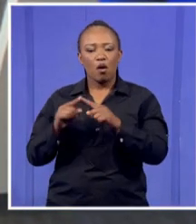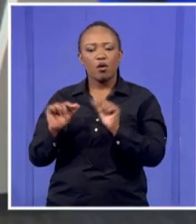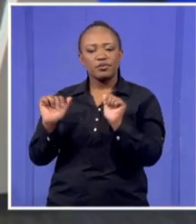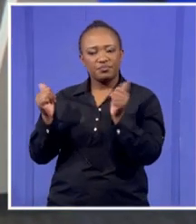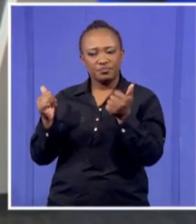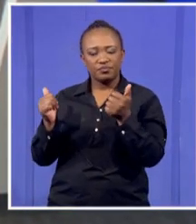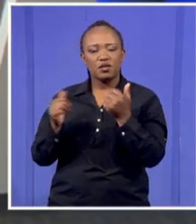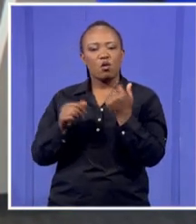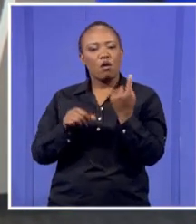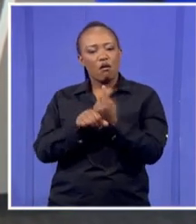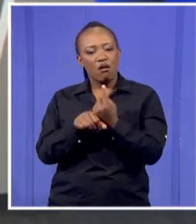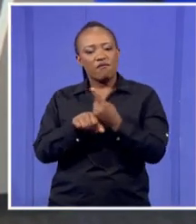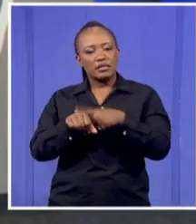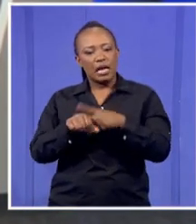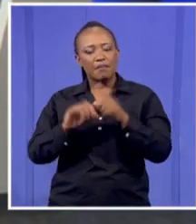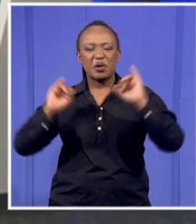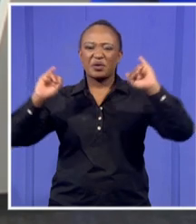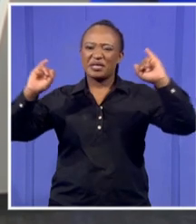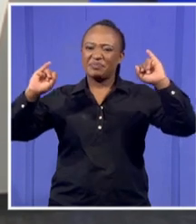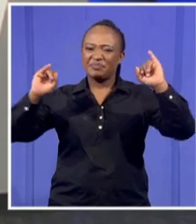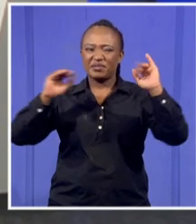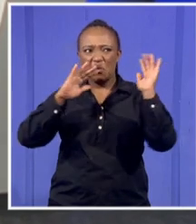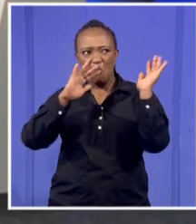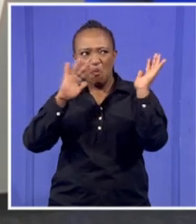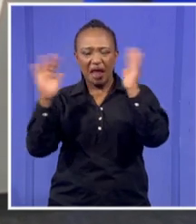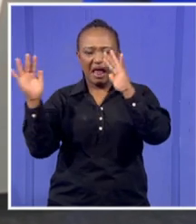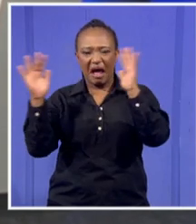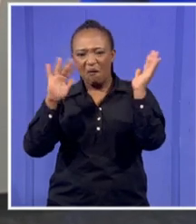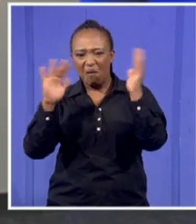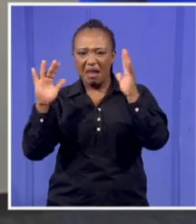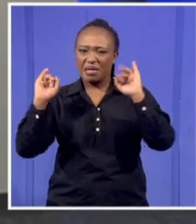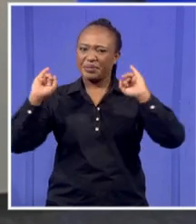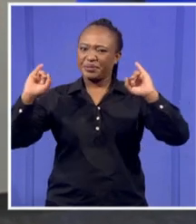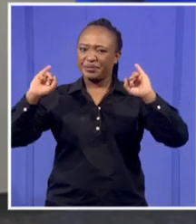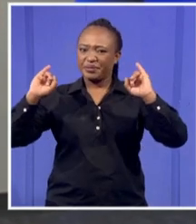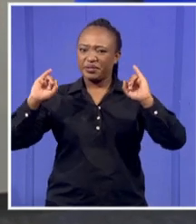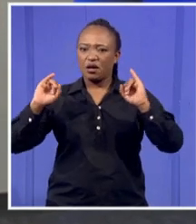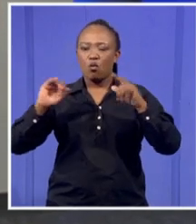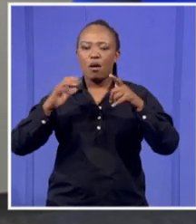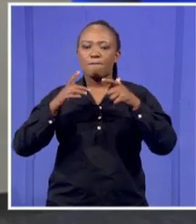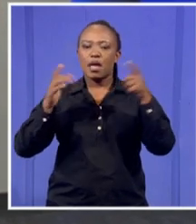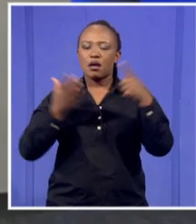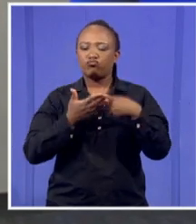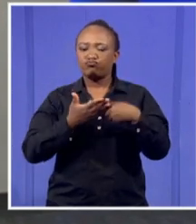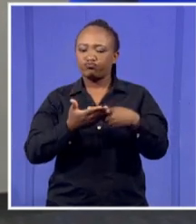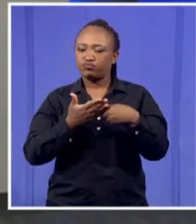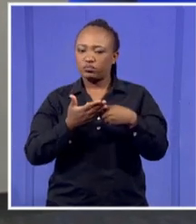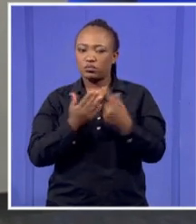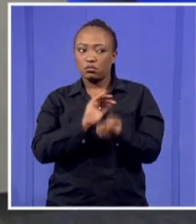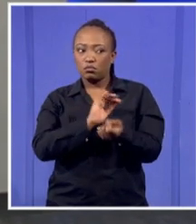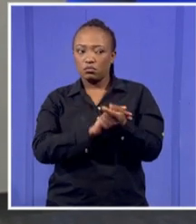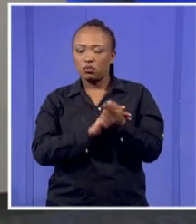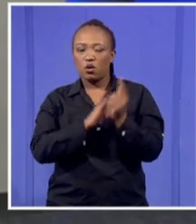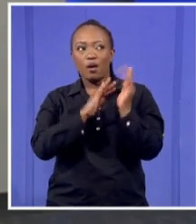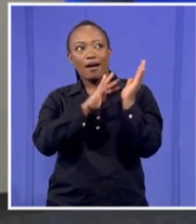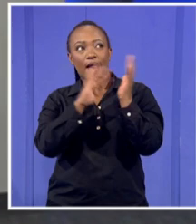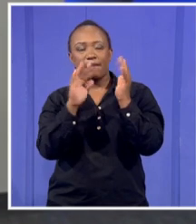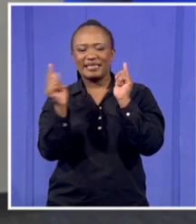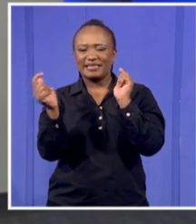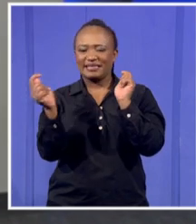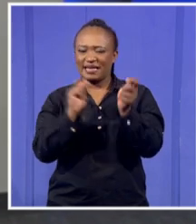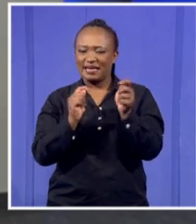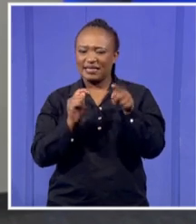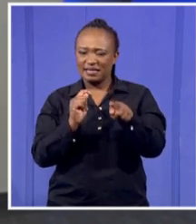every time we talk about extreme weather patterns, generally there's, you know, this bigger conversation now that's happening around climate change and whether or not